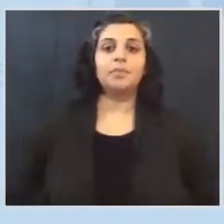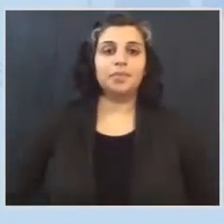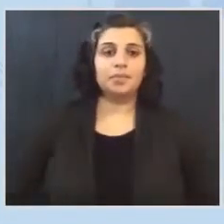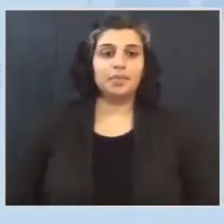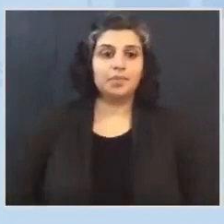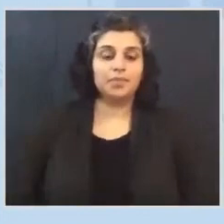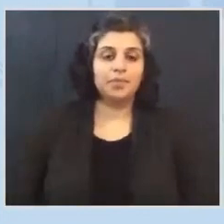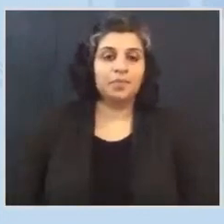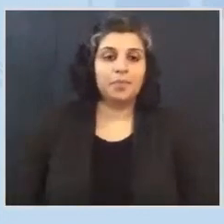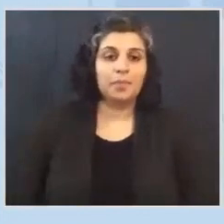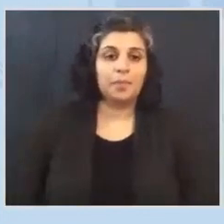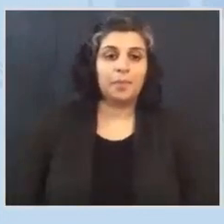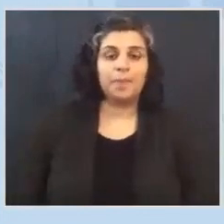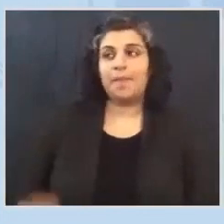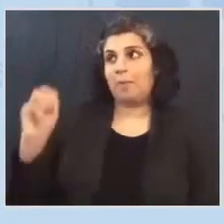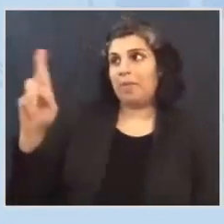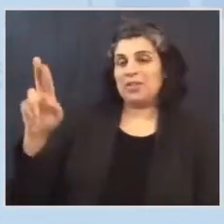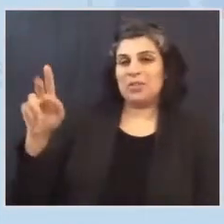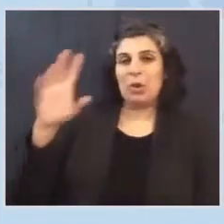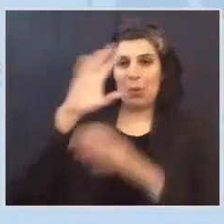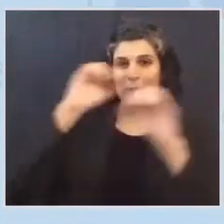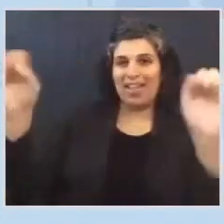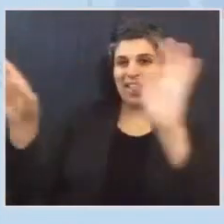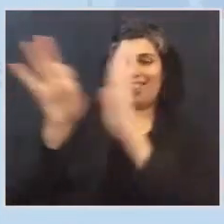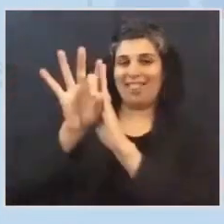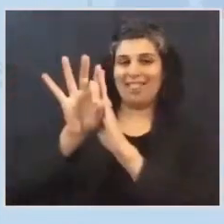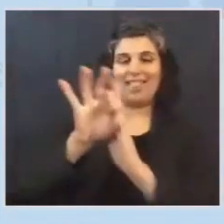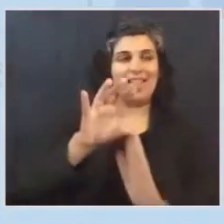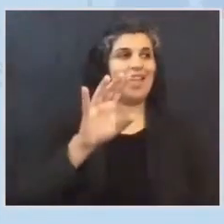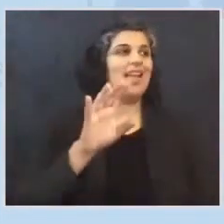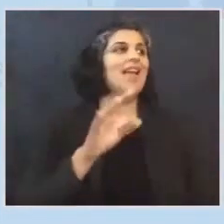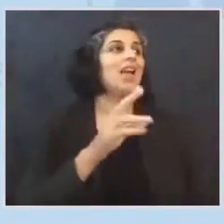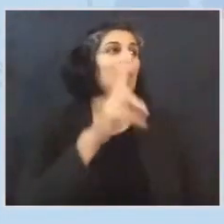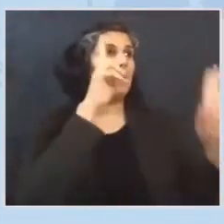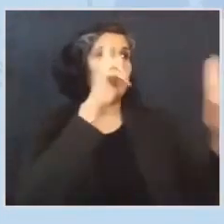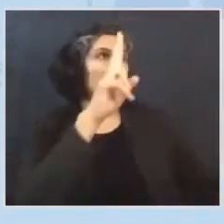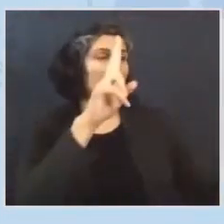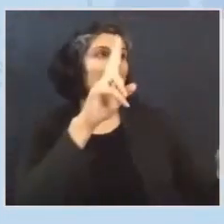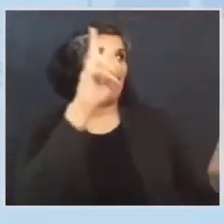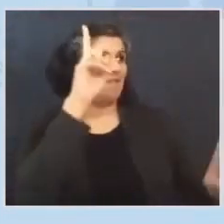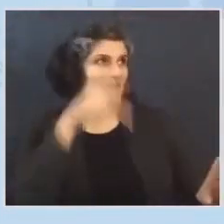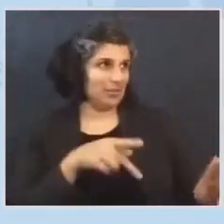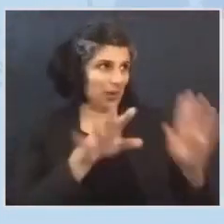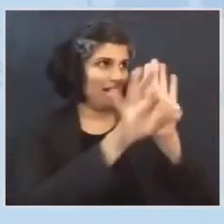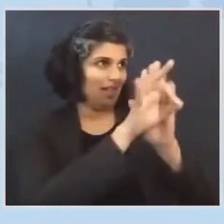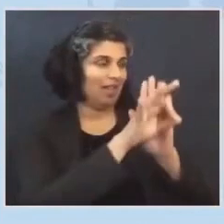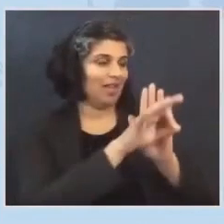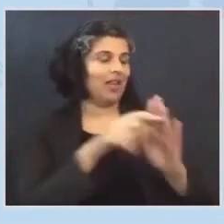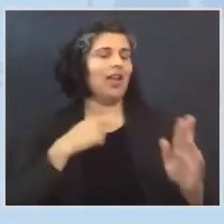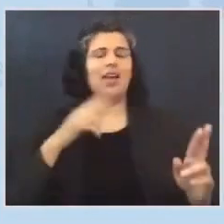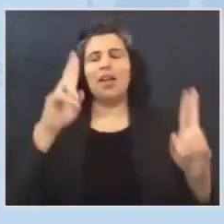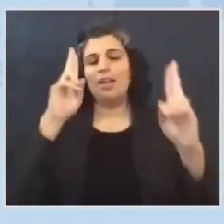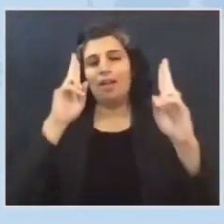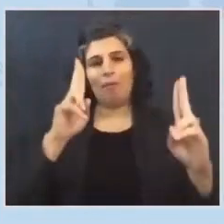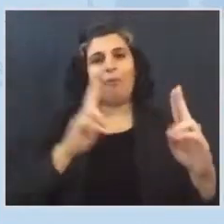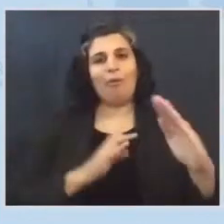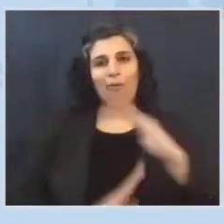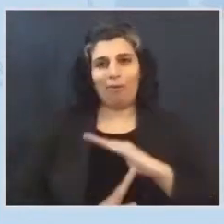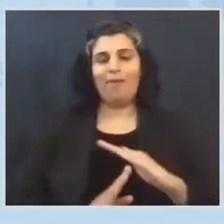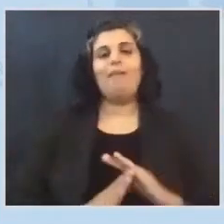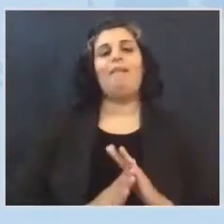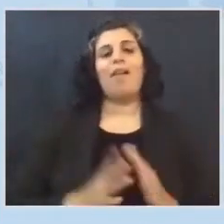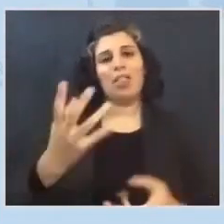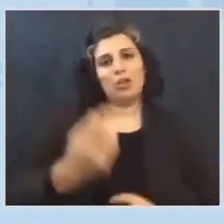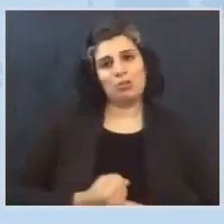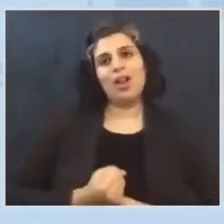Ms. Mr. President-elect, Madam Vice President-elect, I'm humbled and honored by the trust you've placed in